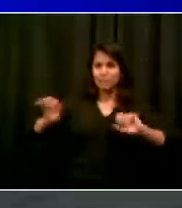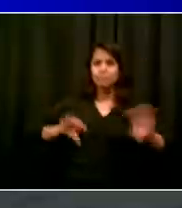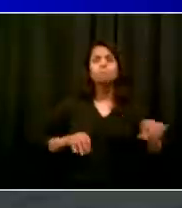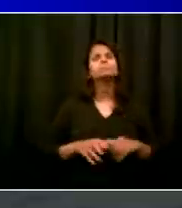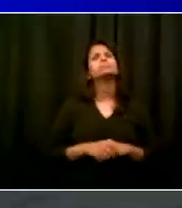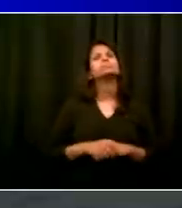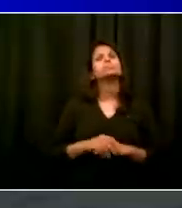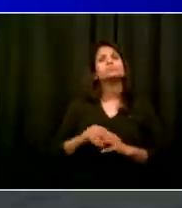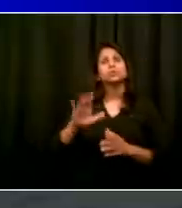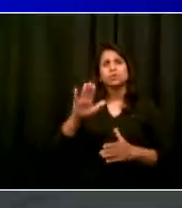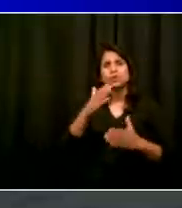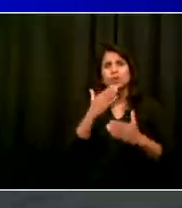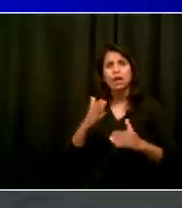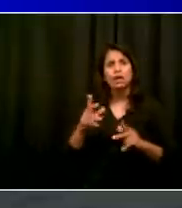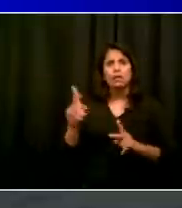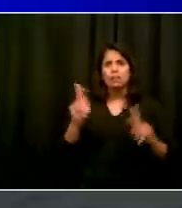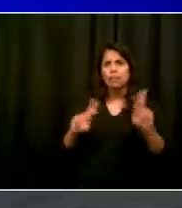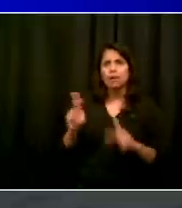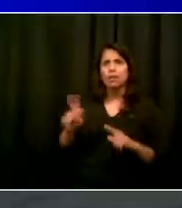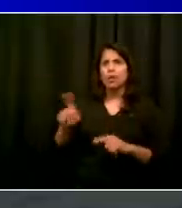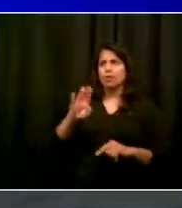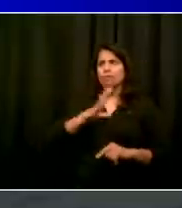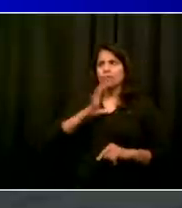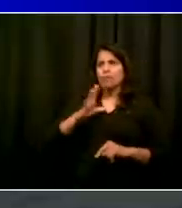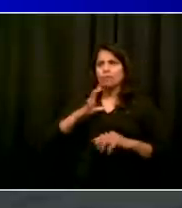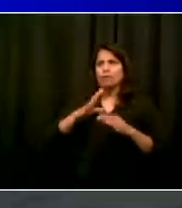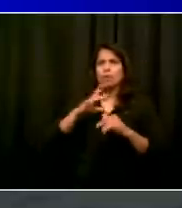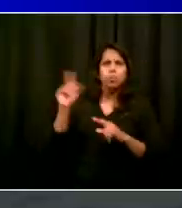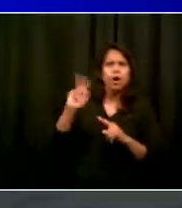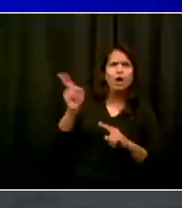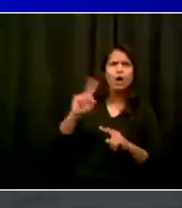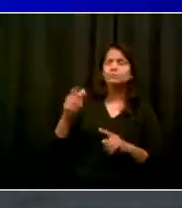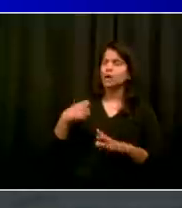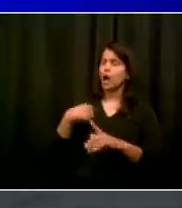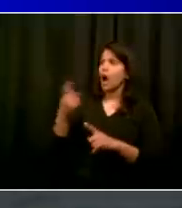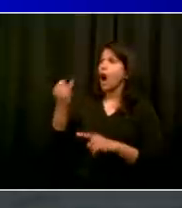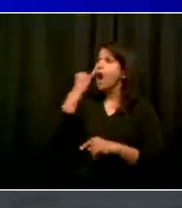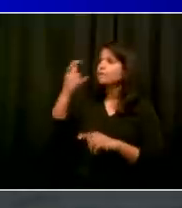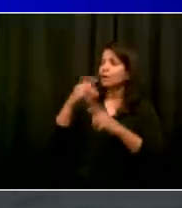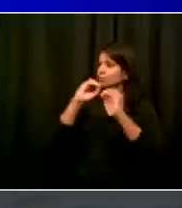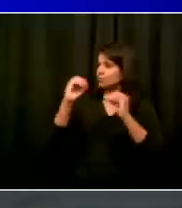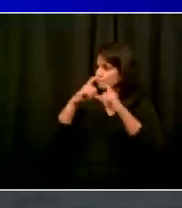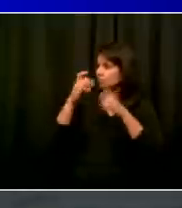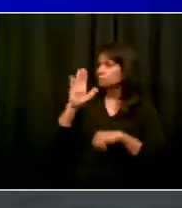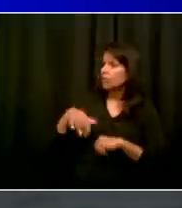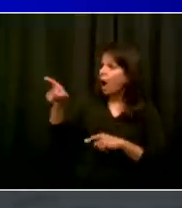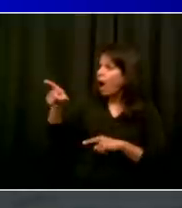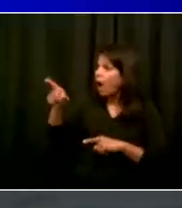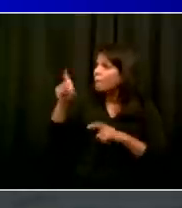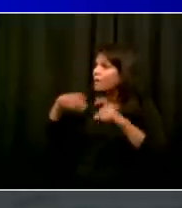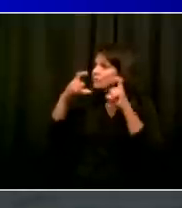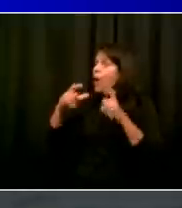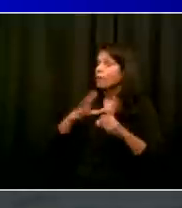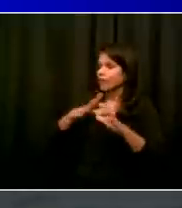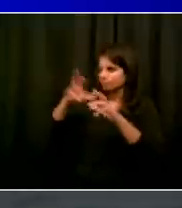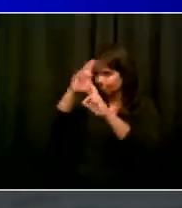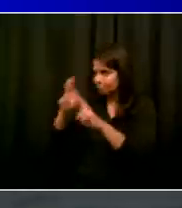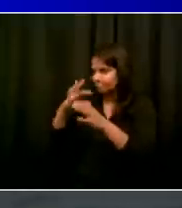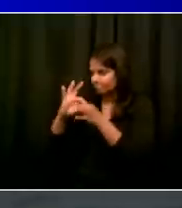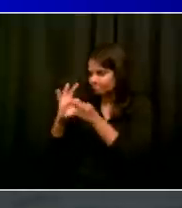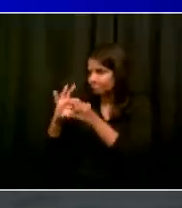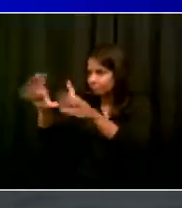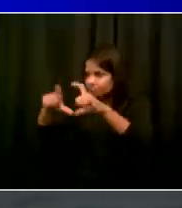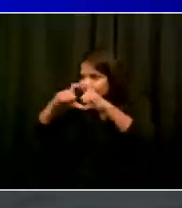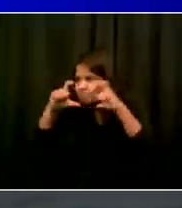of compliance. No summonses were necessary yesterday. We would love to see that continue, but obviously prepare to issue summonses as